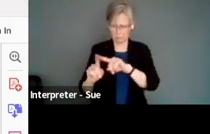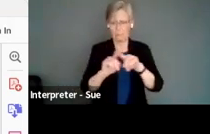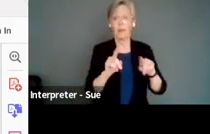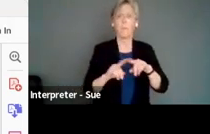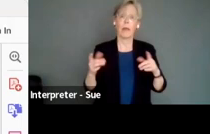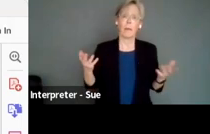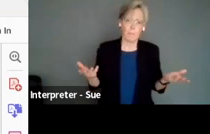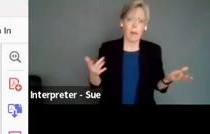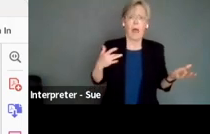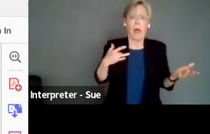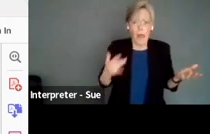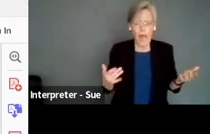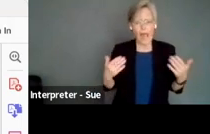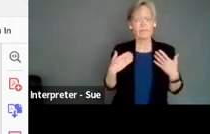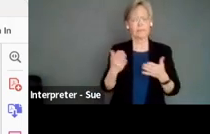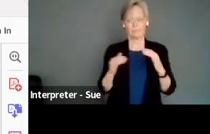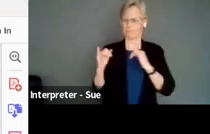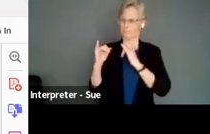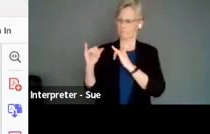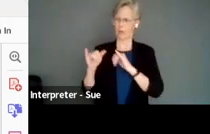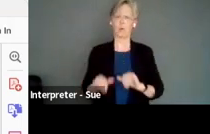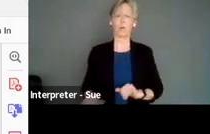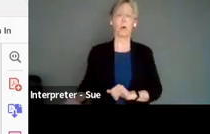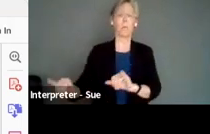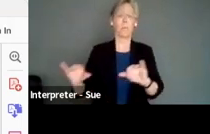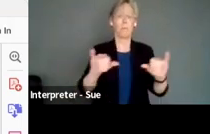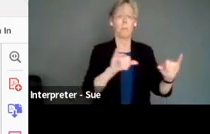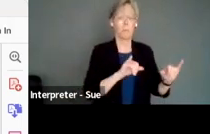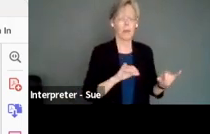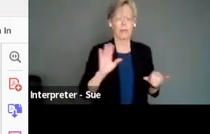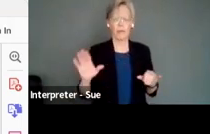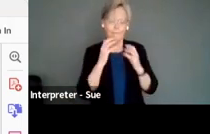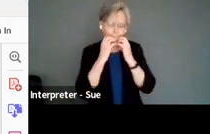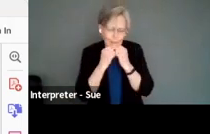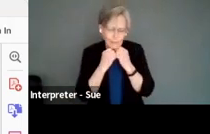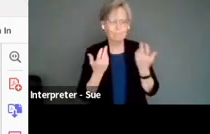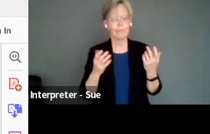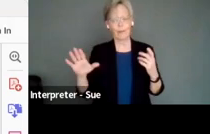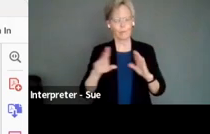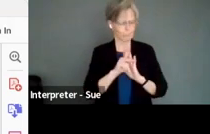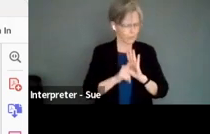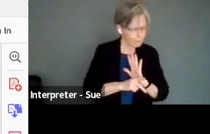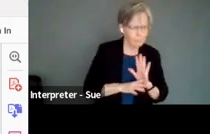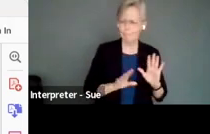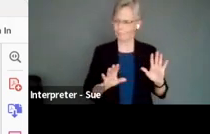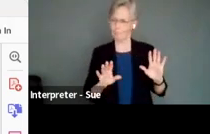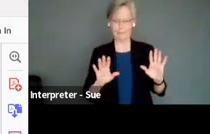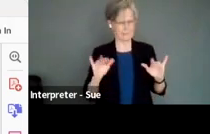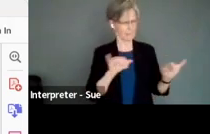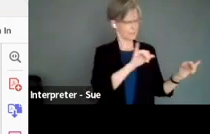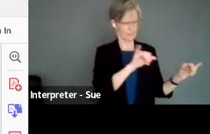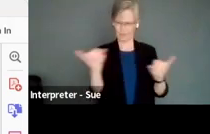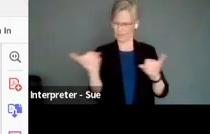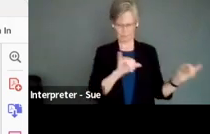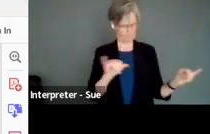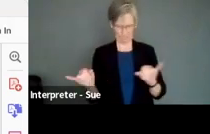to be underlying common values and ethics and principles that span a variety of Indigenous frameworks. And one